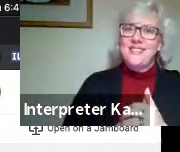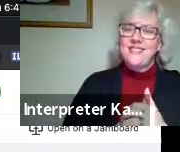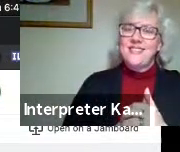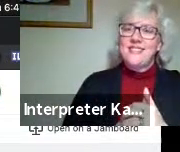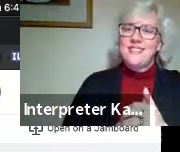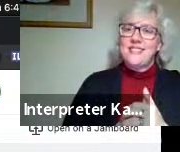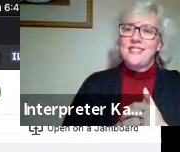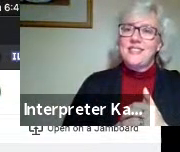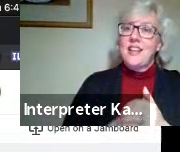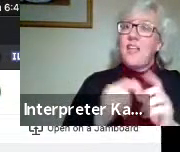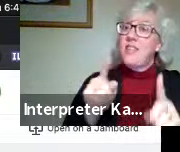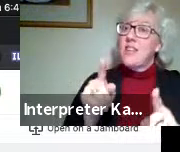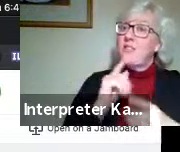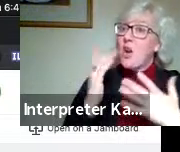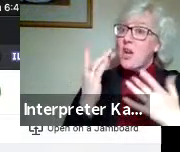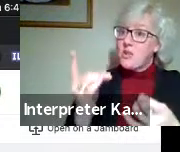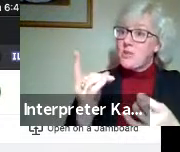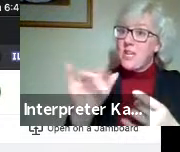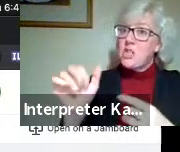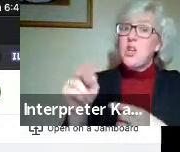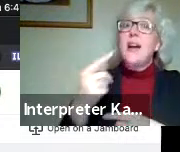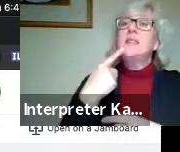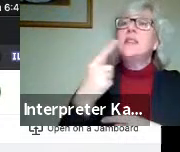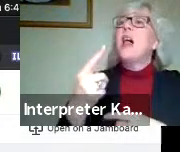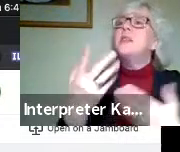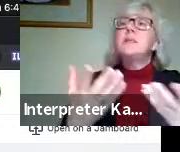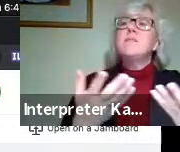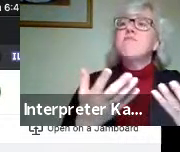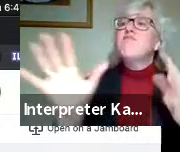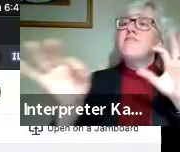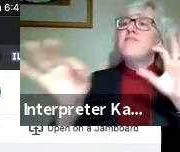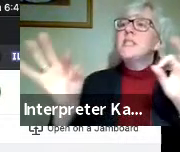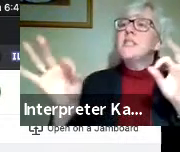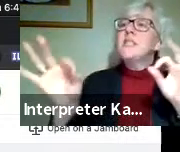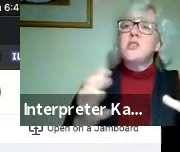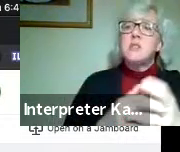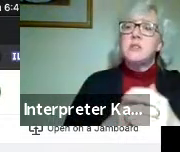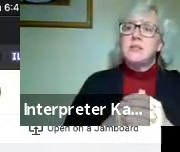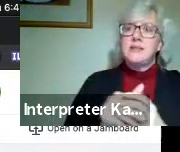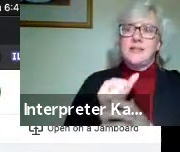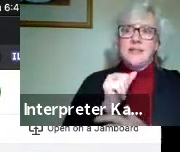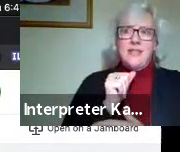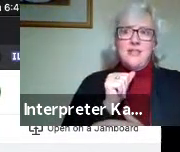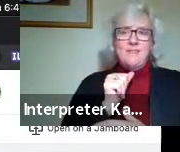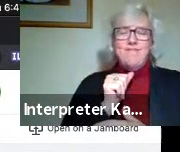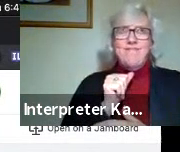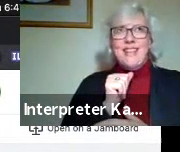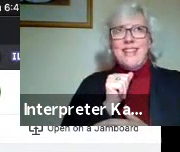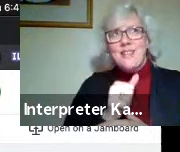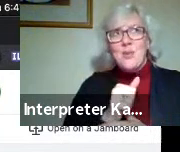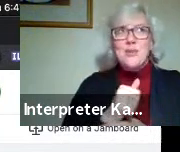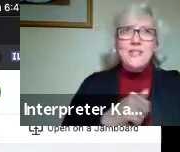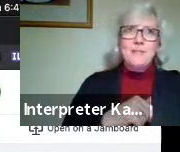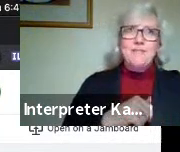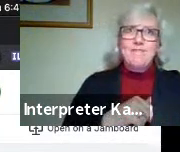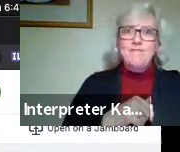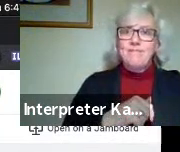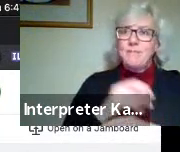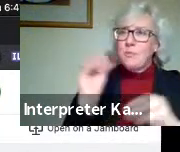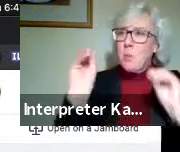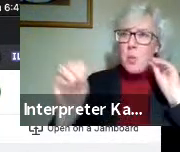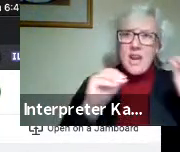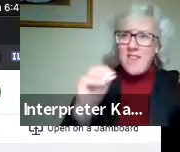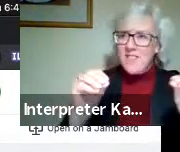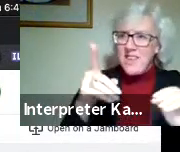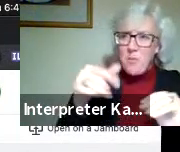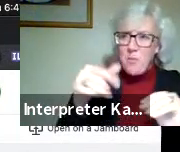Yeah. I mean, and this is pretty interesting too. John, tell us a little bit about the selection process. They don't necessarily put everything in their